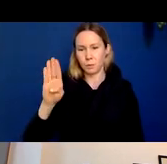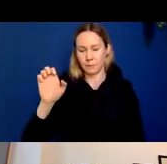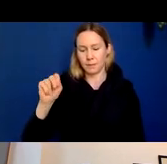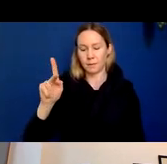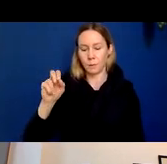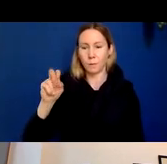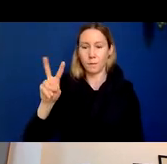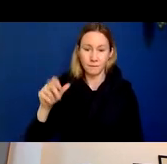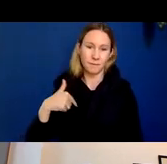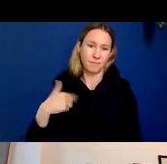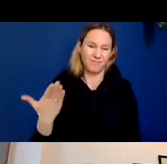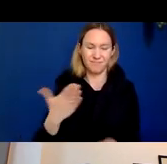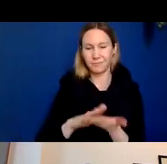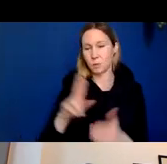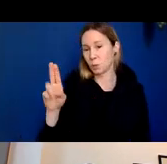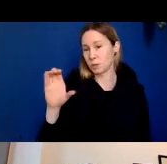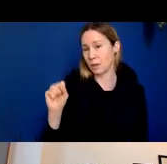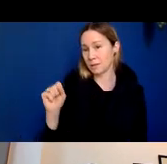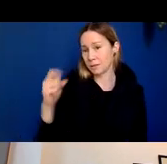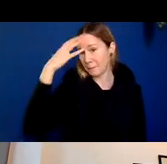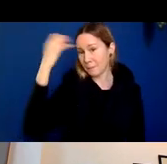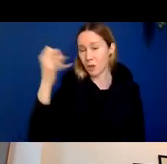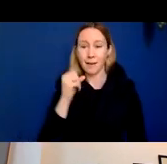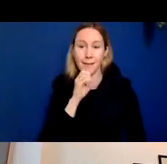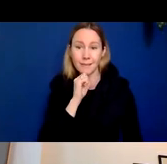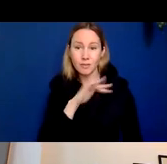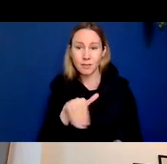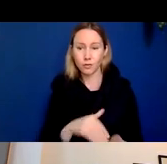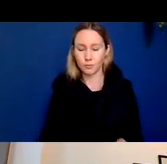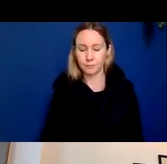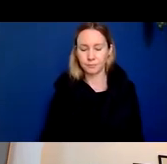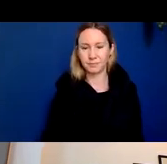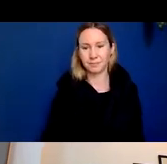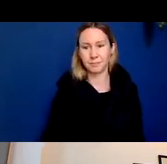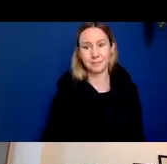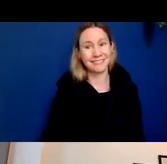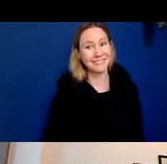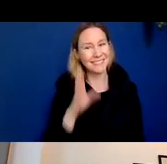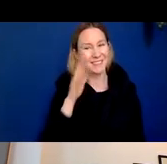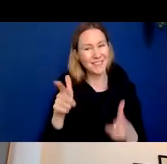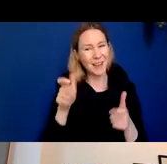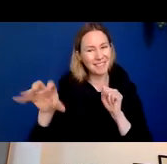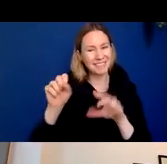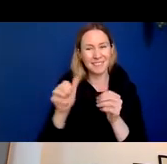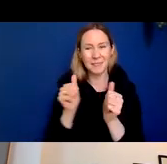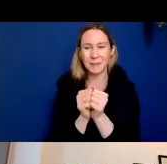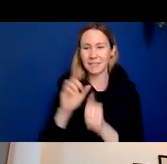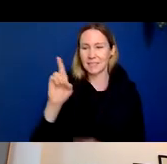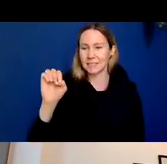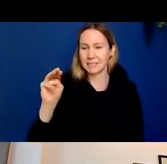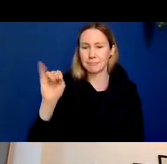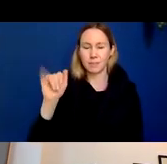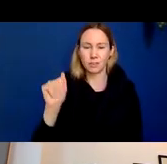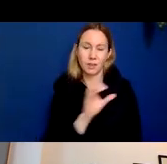doctors and neurologists at the UCSF Memory and Aging Center. And I'm going to be giving you a rapid fire update on dementia clinical trials, particularly